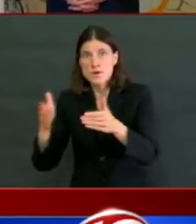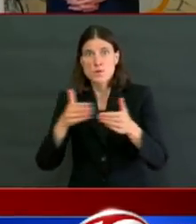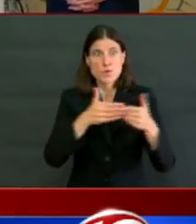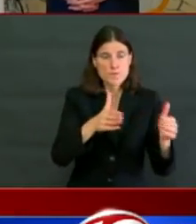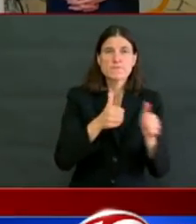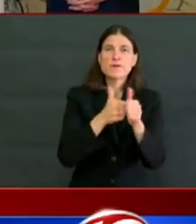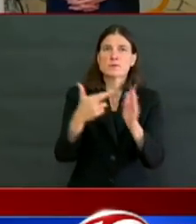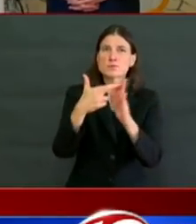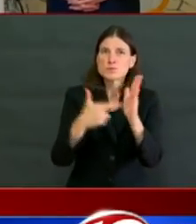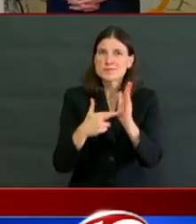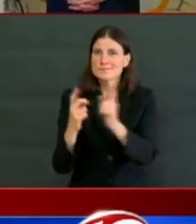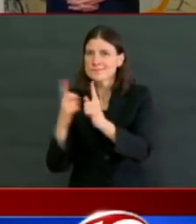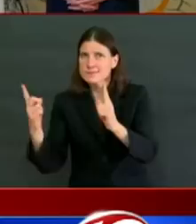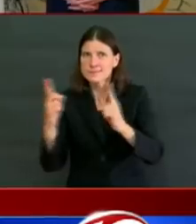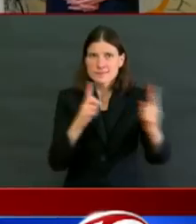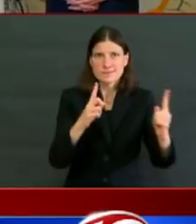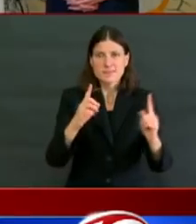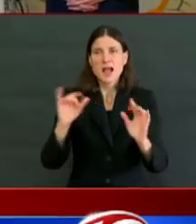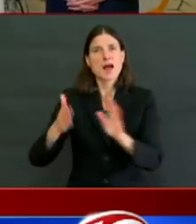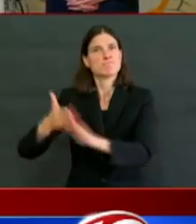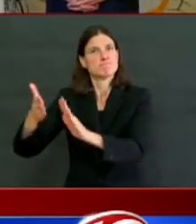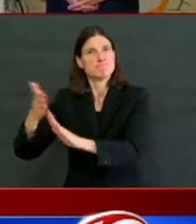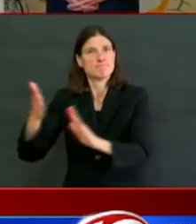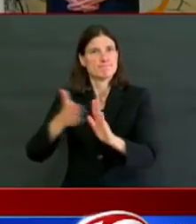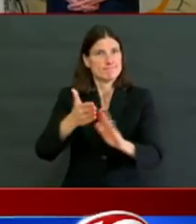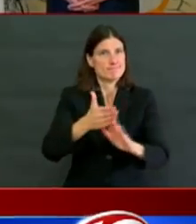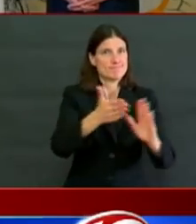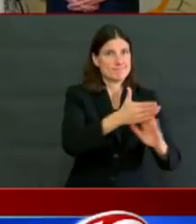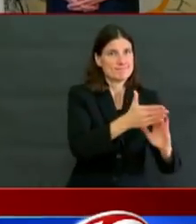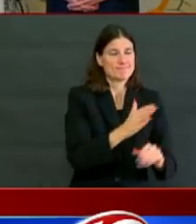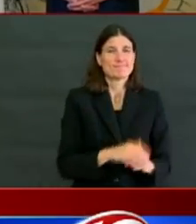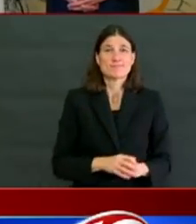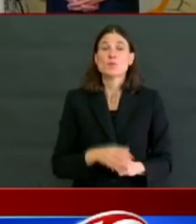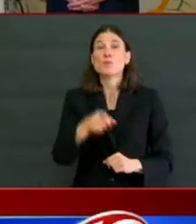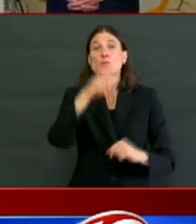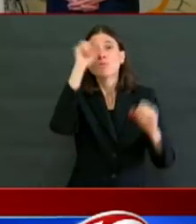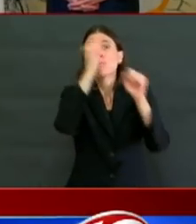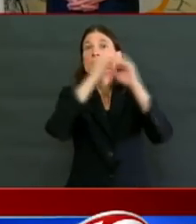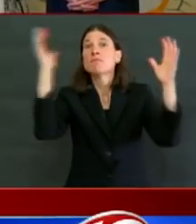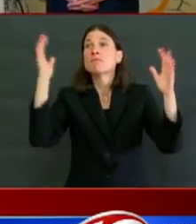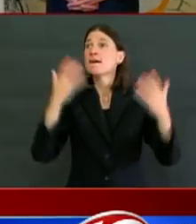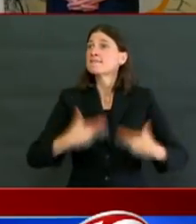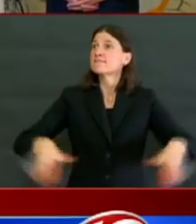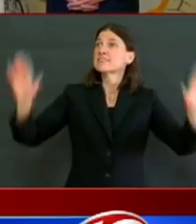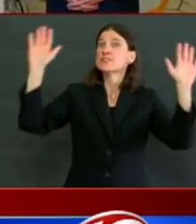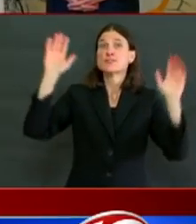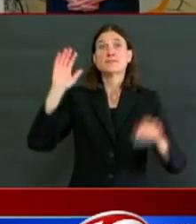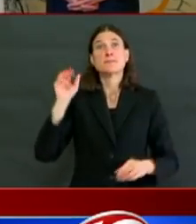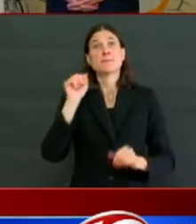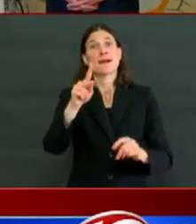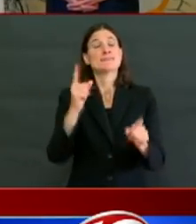It's going to be difficult. But it's what we're going to do and we're going to do it together and we're going to be stronger for it.